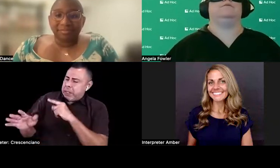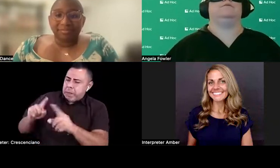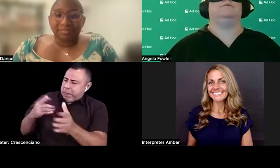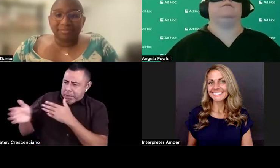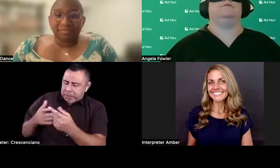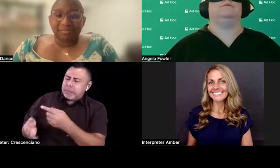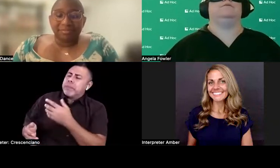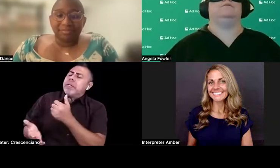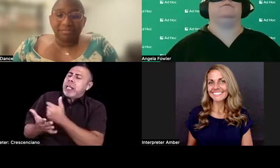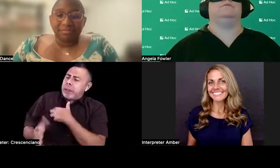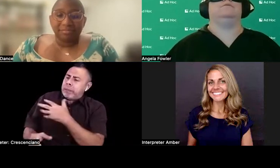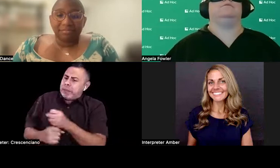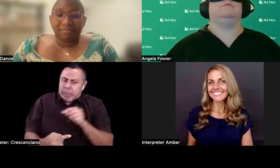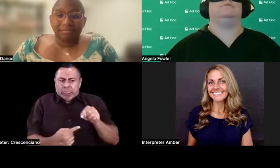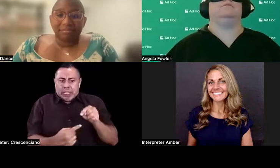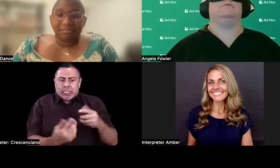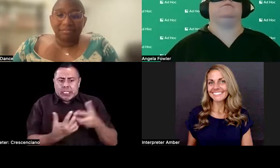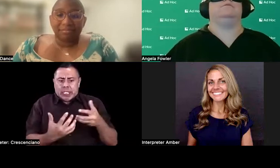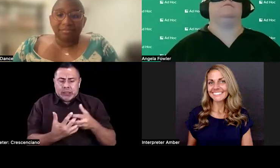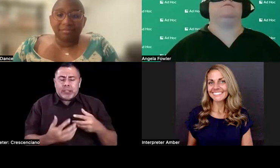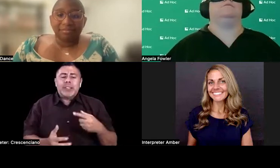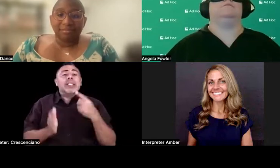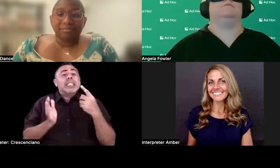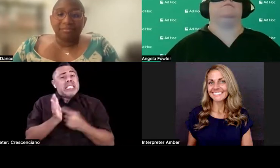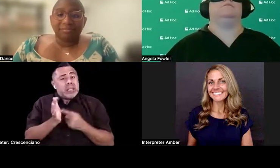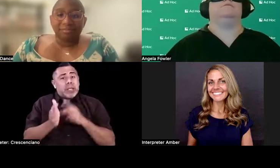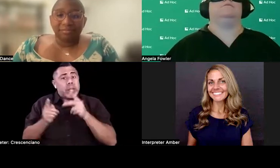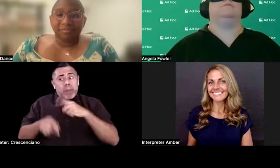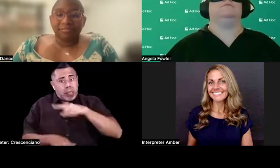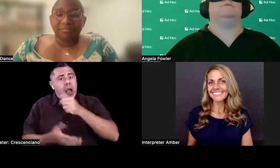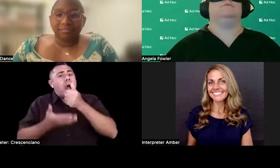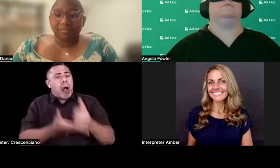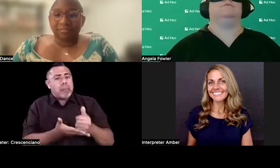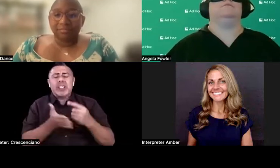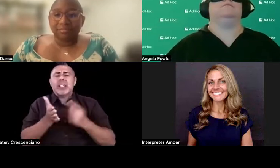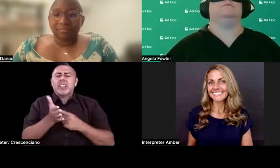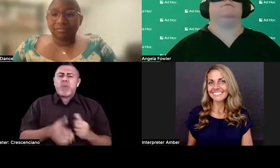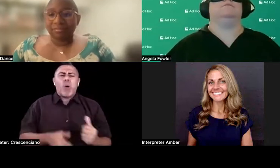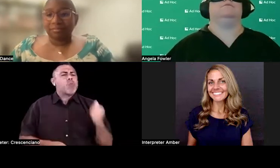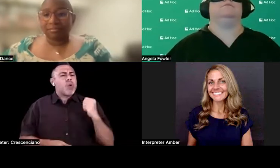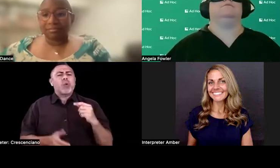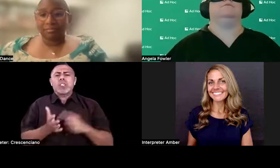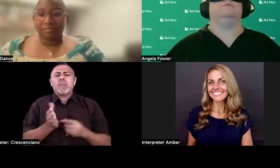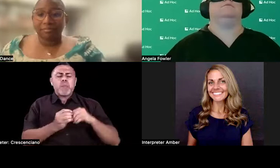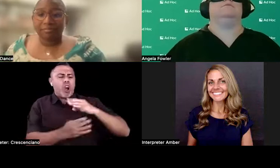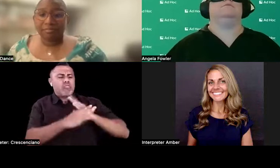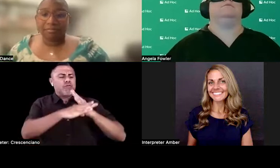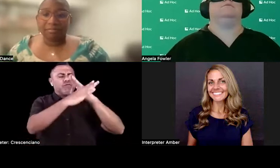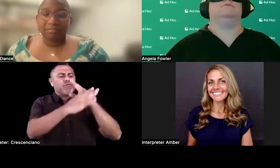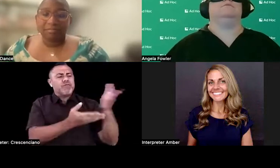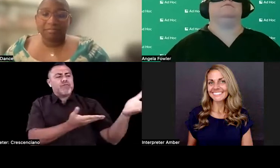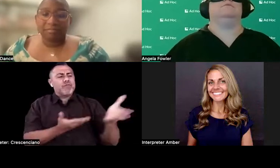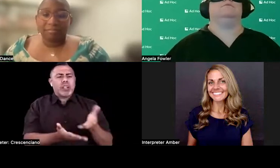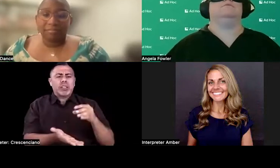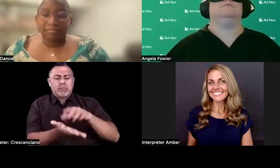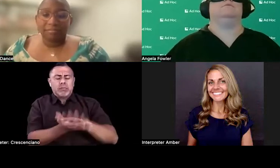roadblocks by requesting additional paperwork when the disability is established. Sometimes they will just say flat out, you know, the shortest route